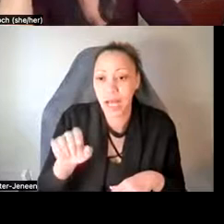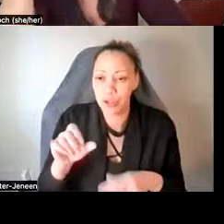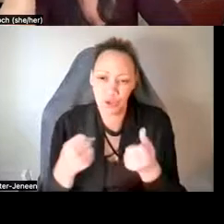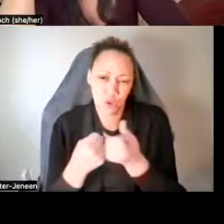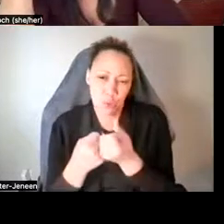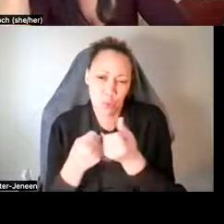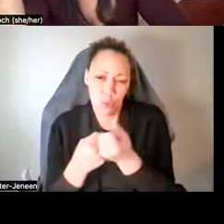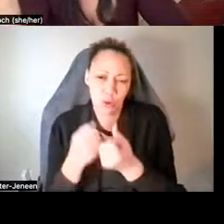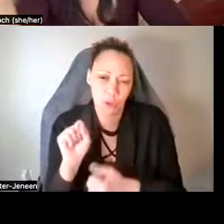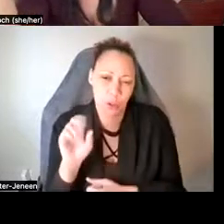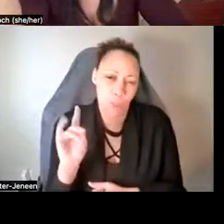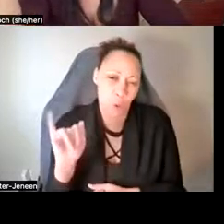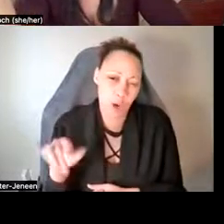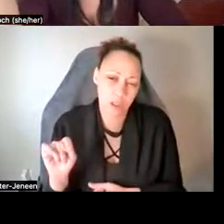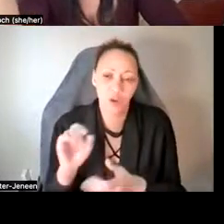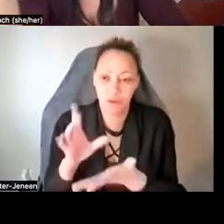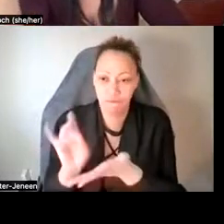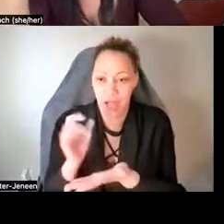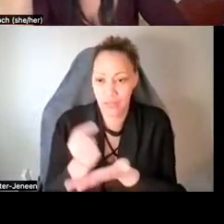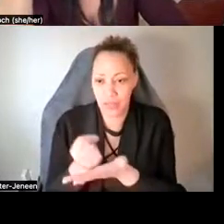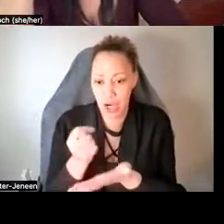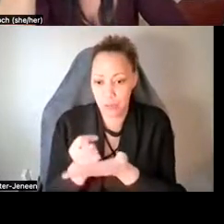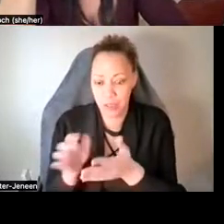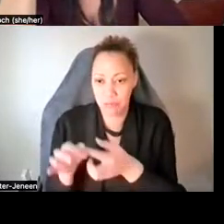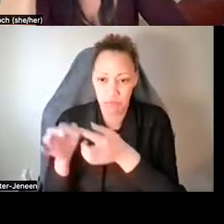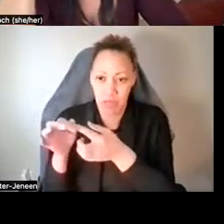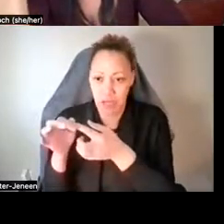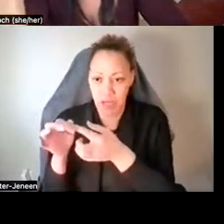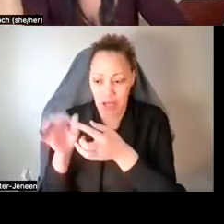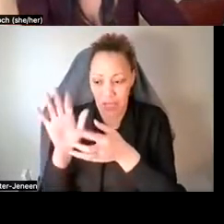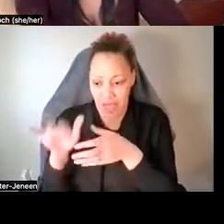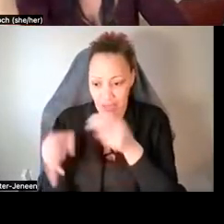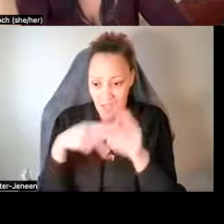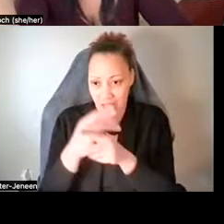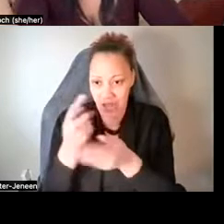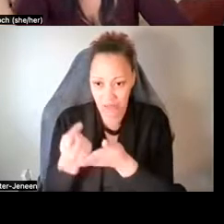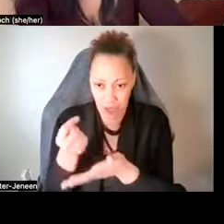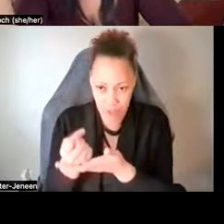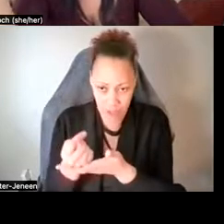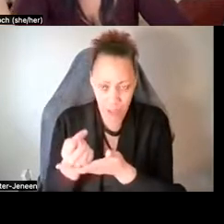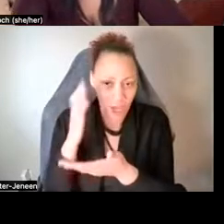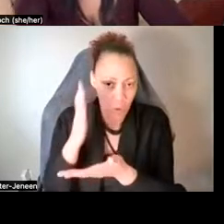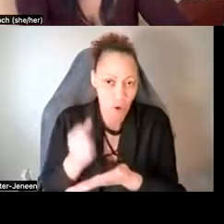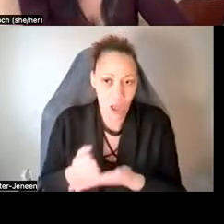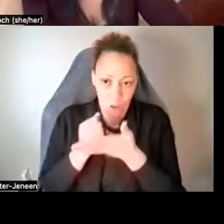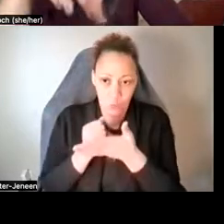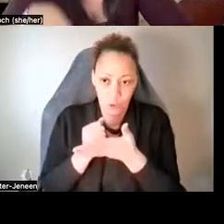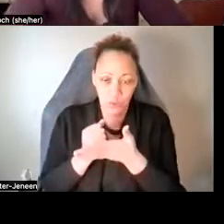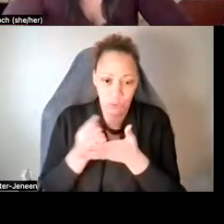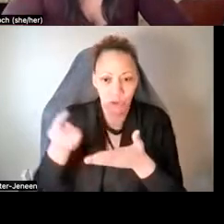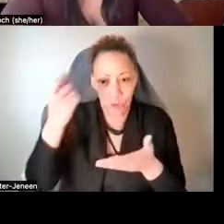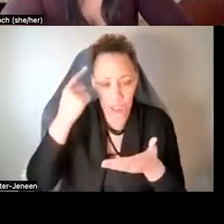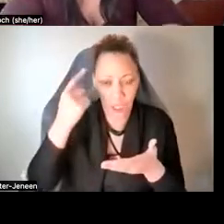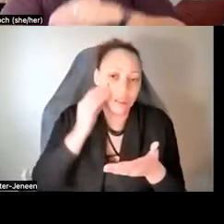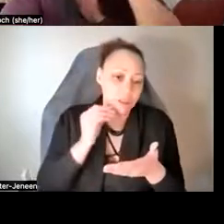And you could find therapists who specialize in this type of therapy, um, and can help you really make sense of that experience.